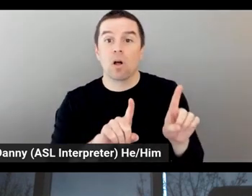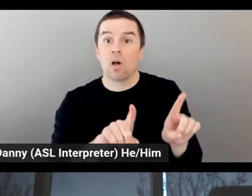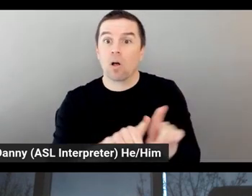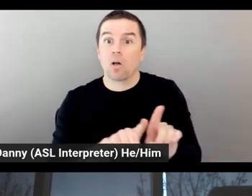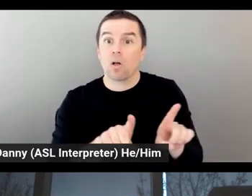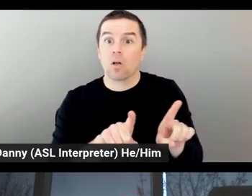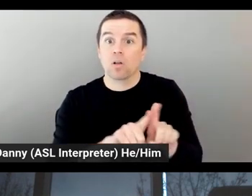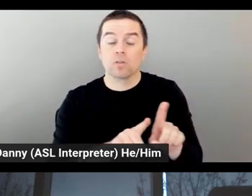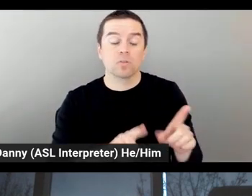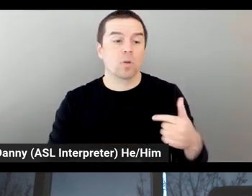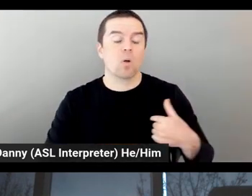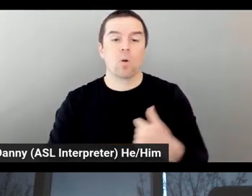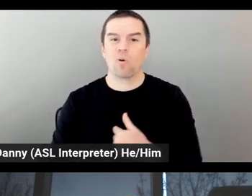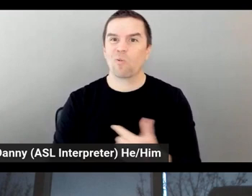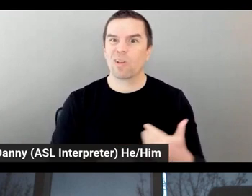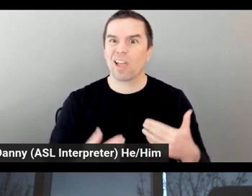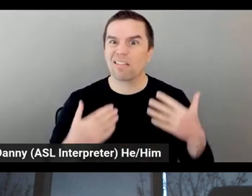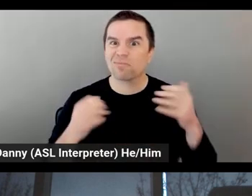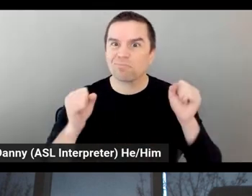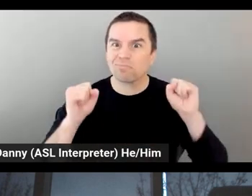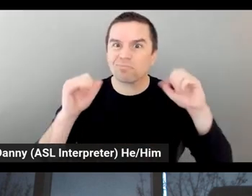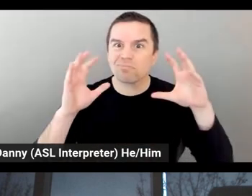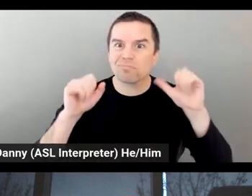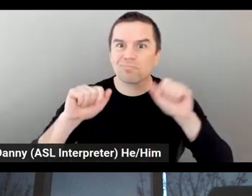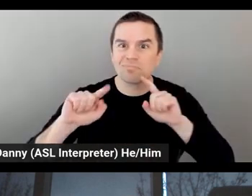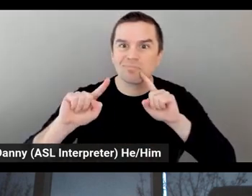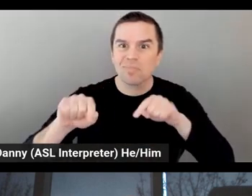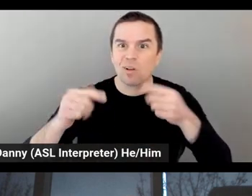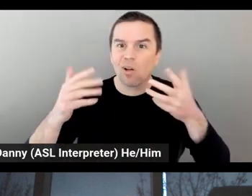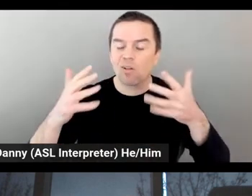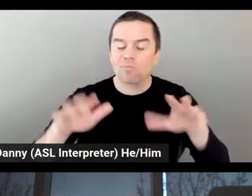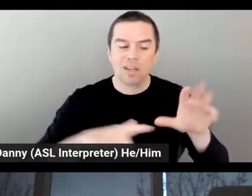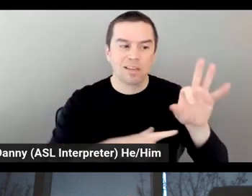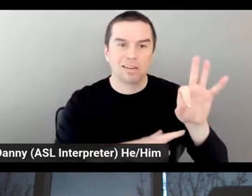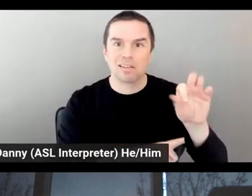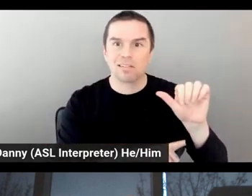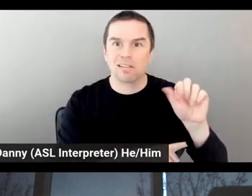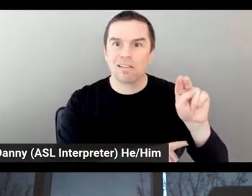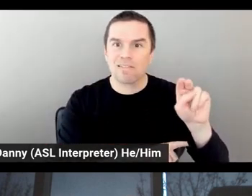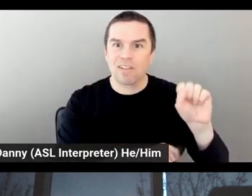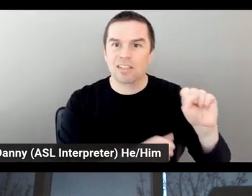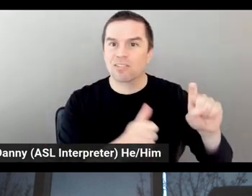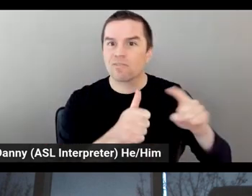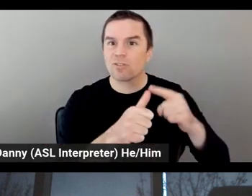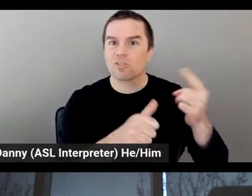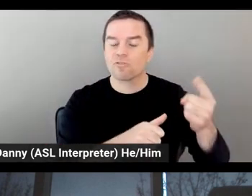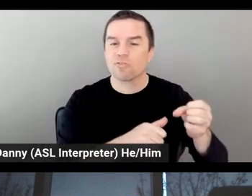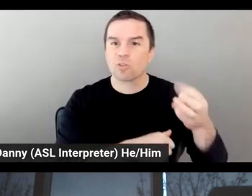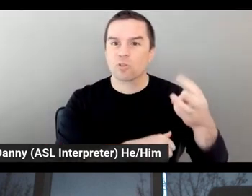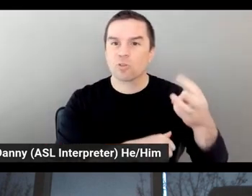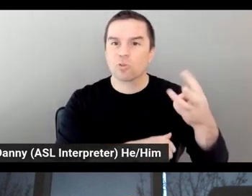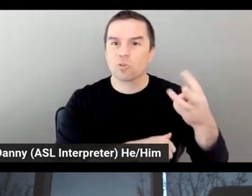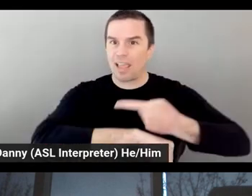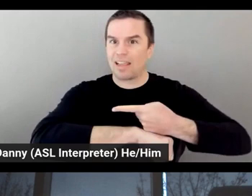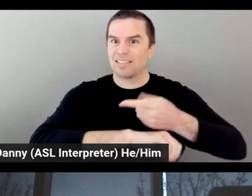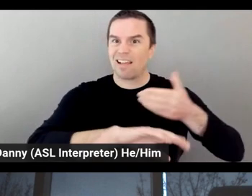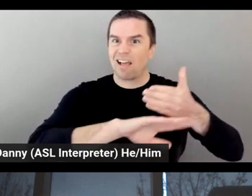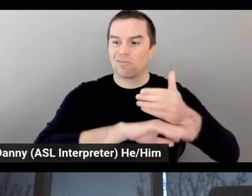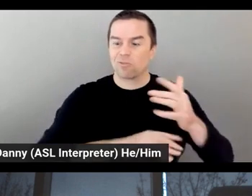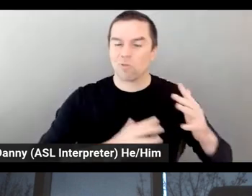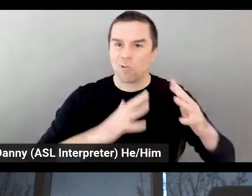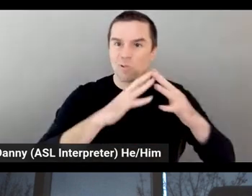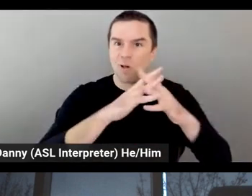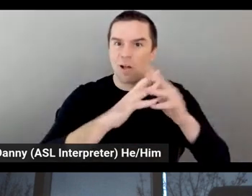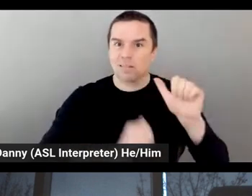response from our fans already in these first few days since we launched the app, because most of them are really